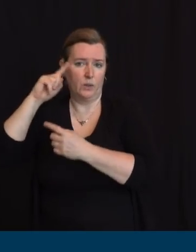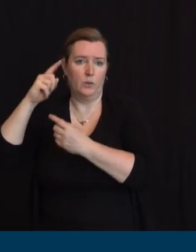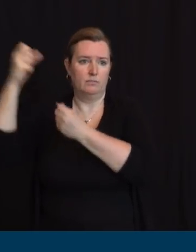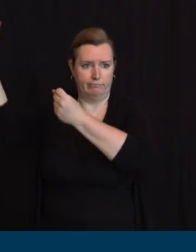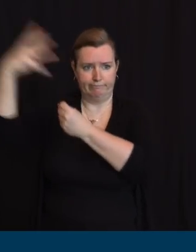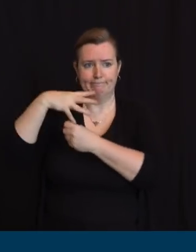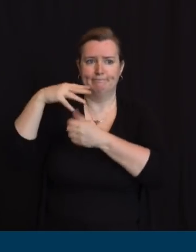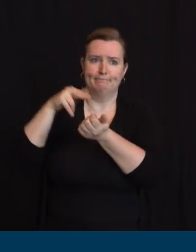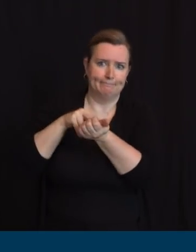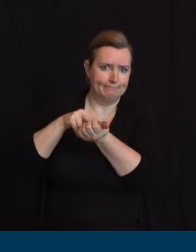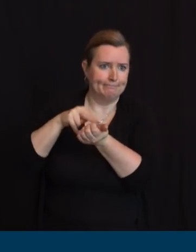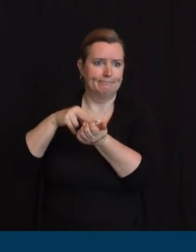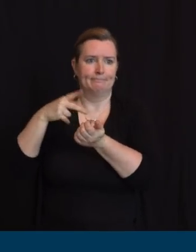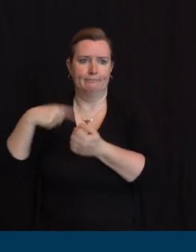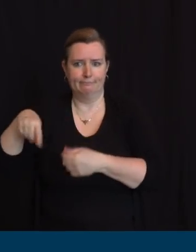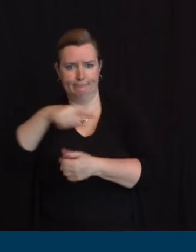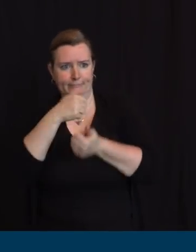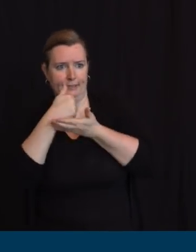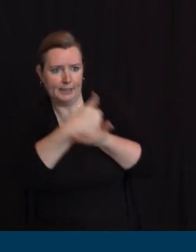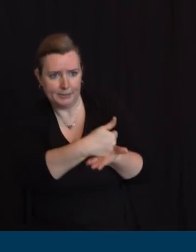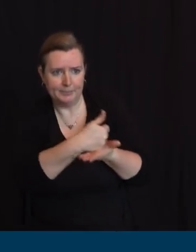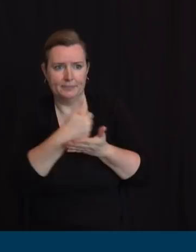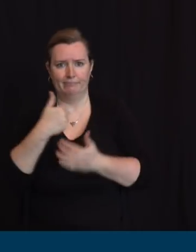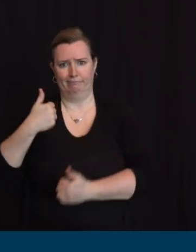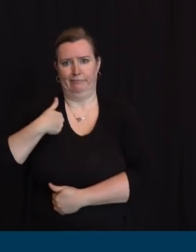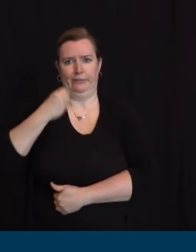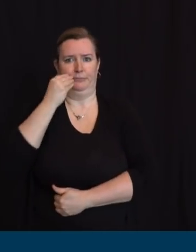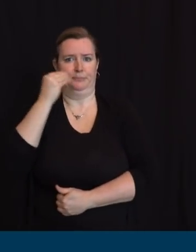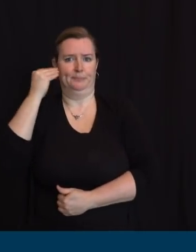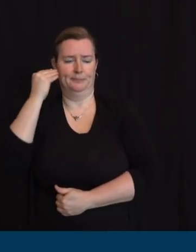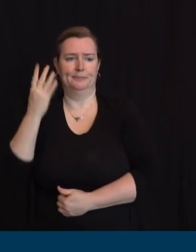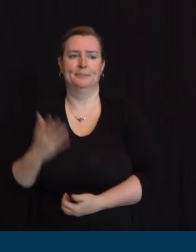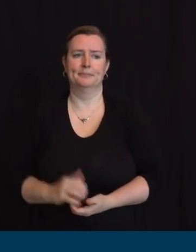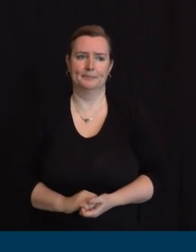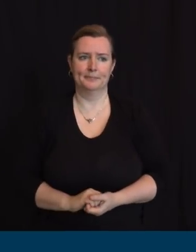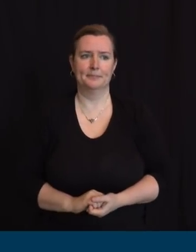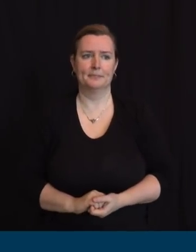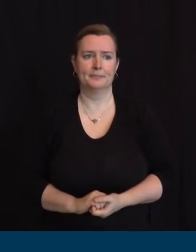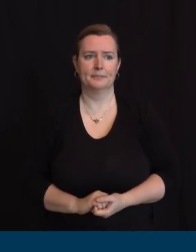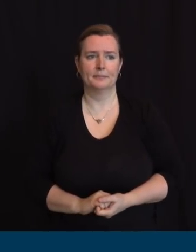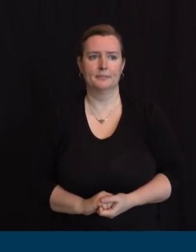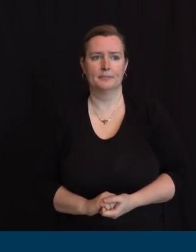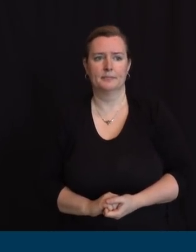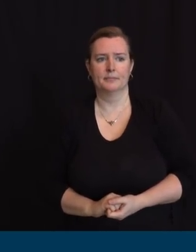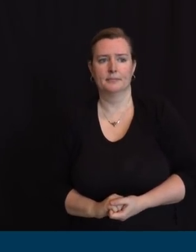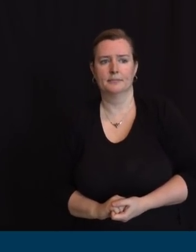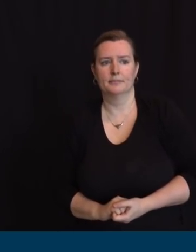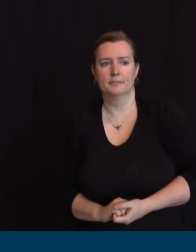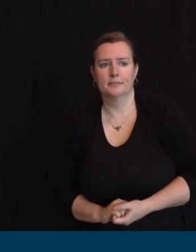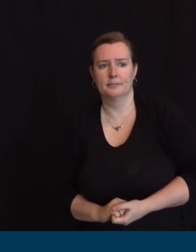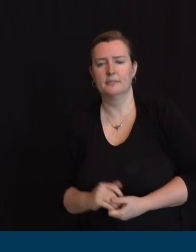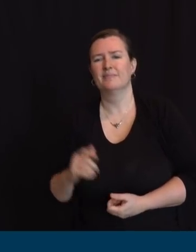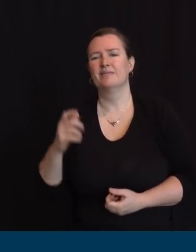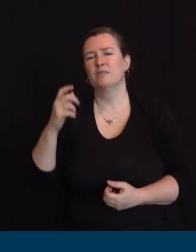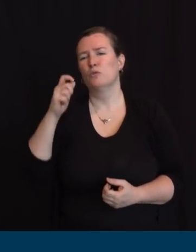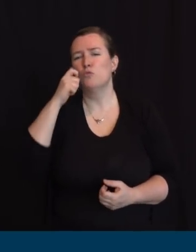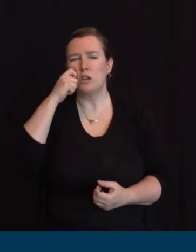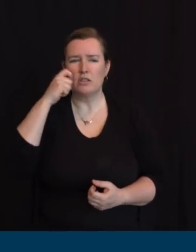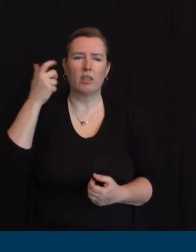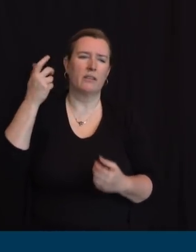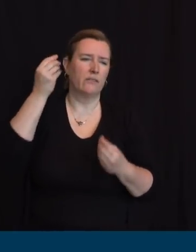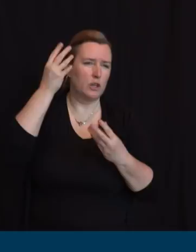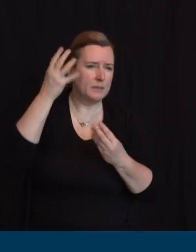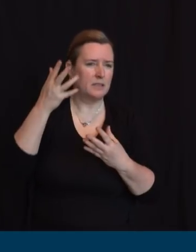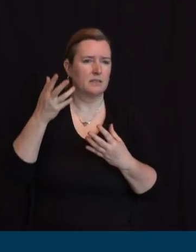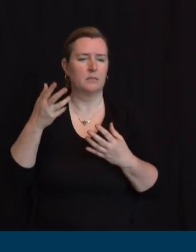racial data on fatalities, I guess just to repeat something you and I have said, now for over a